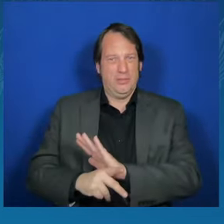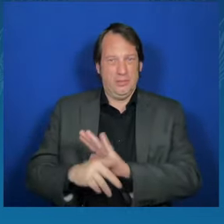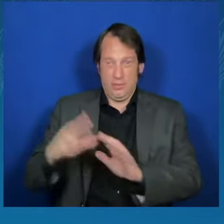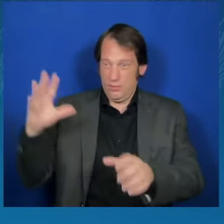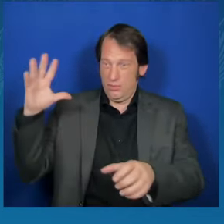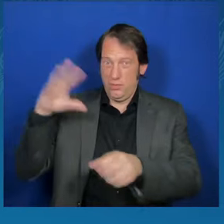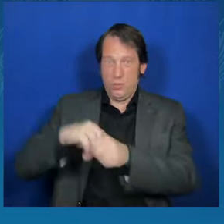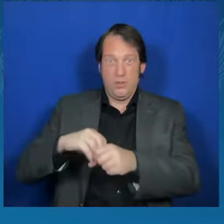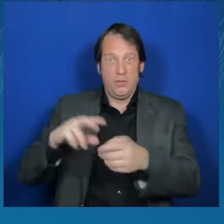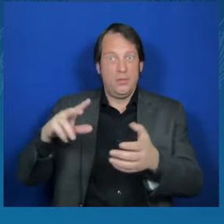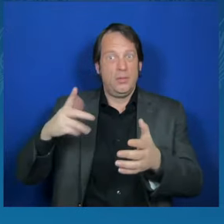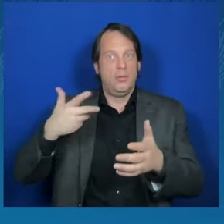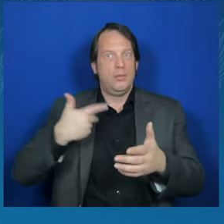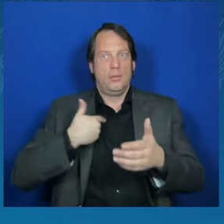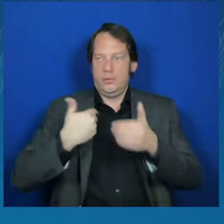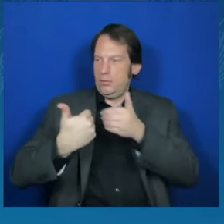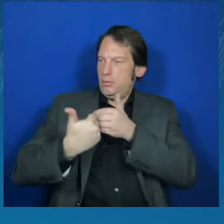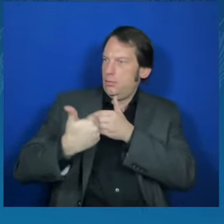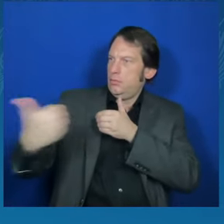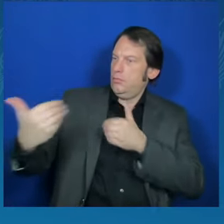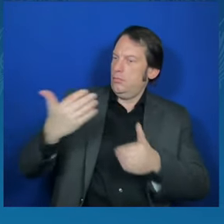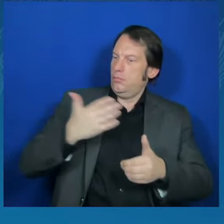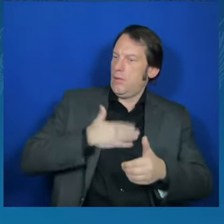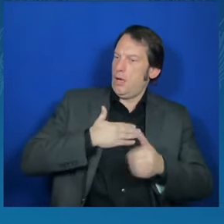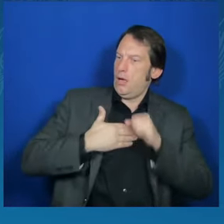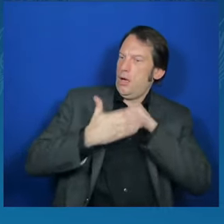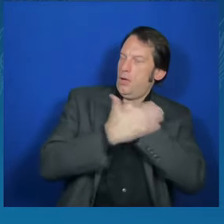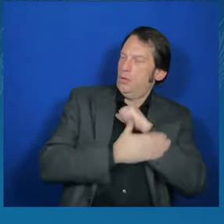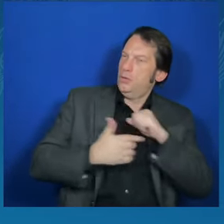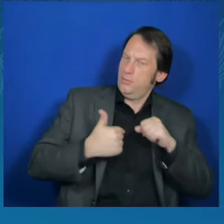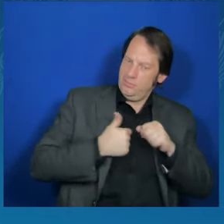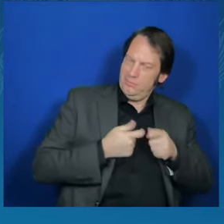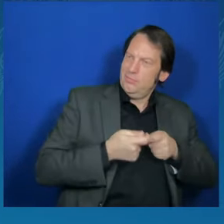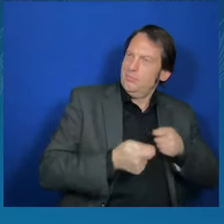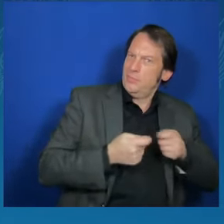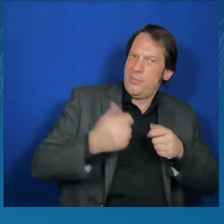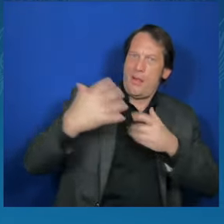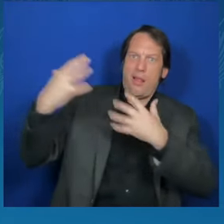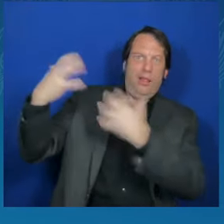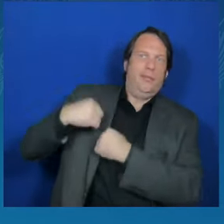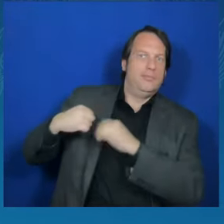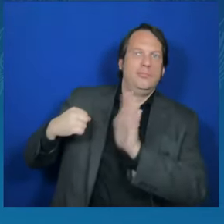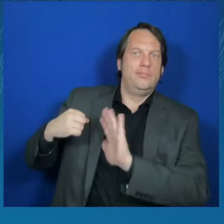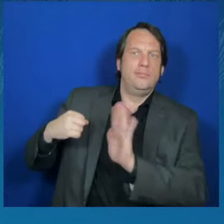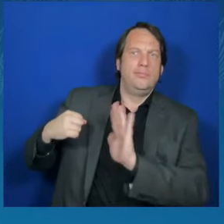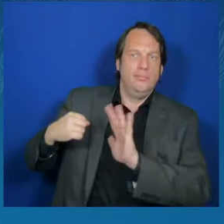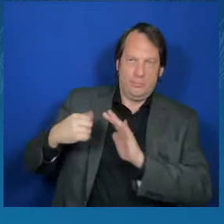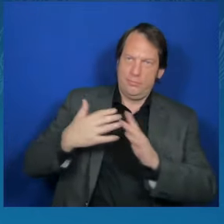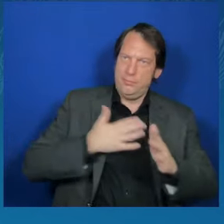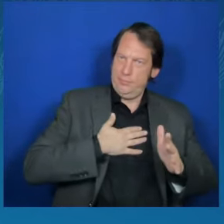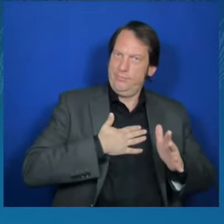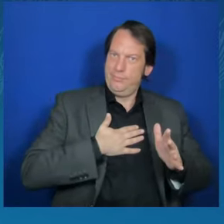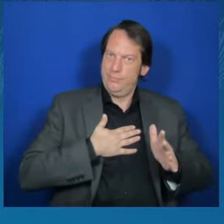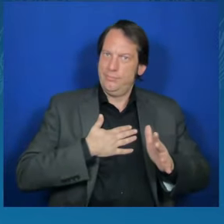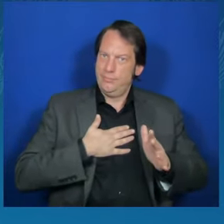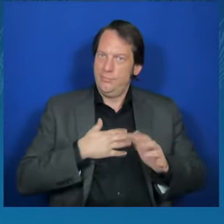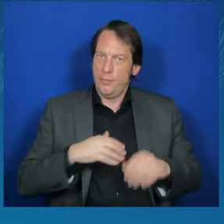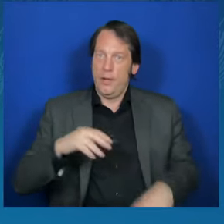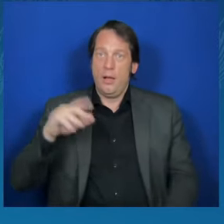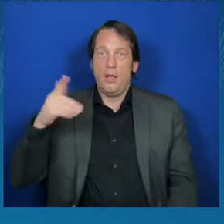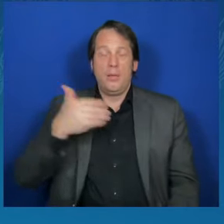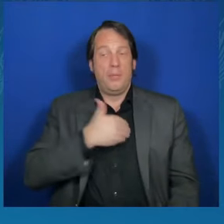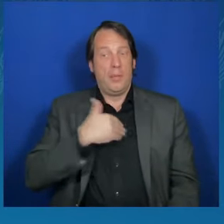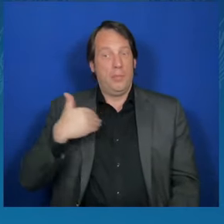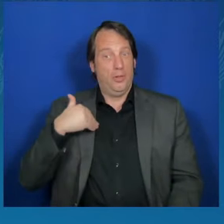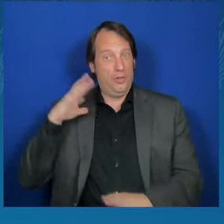We stand with our friends. Our membership in NATO has been a role that